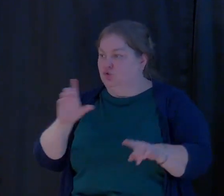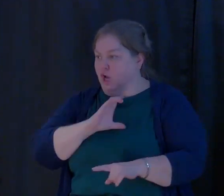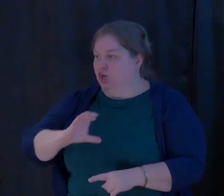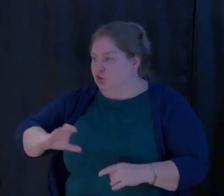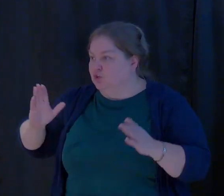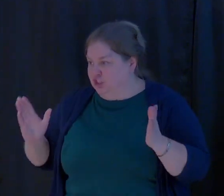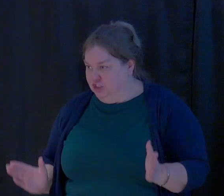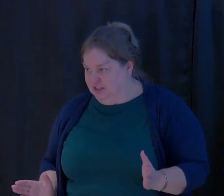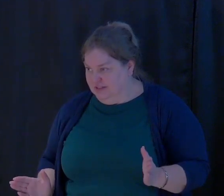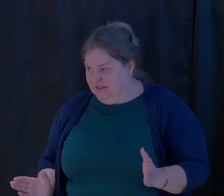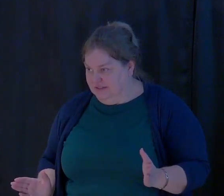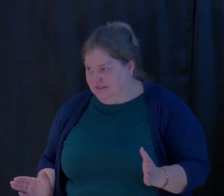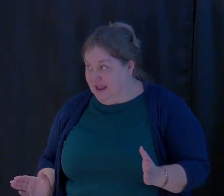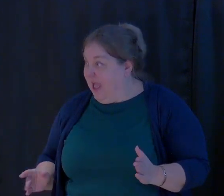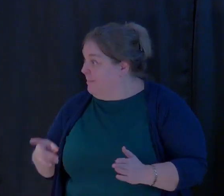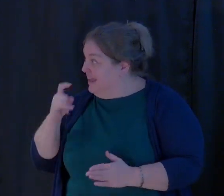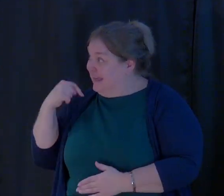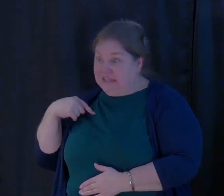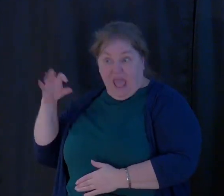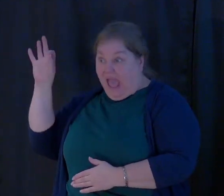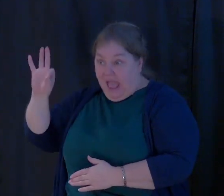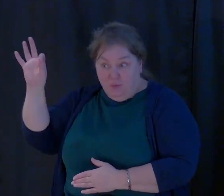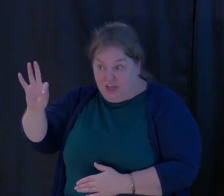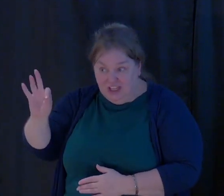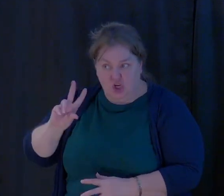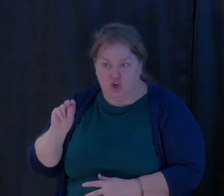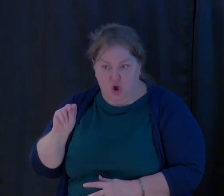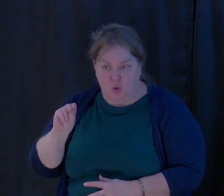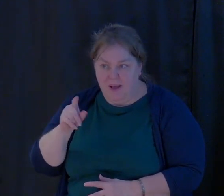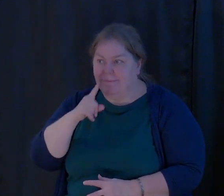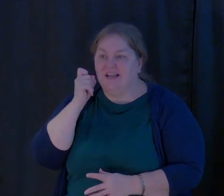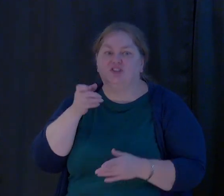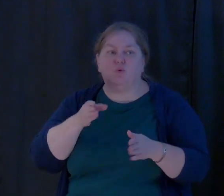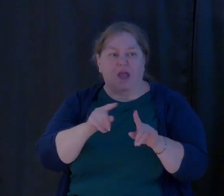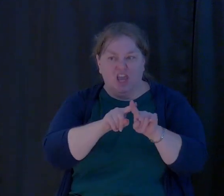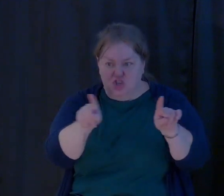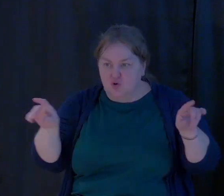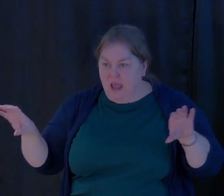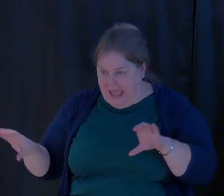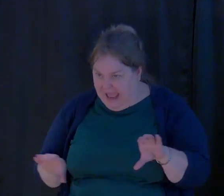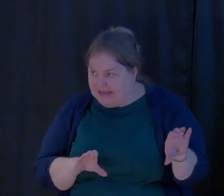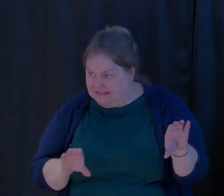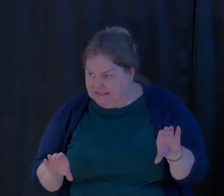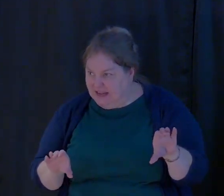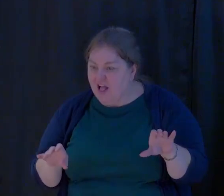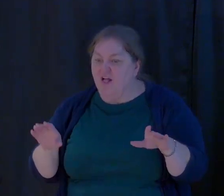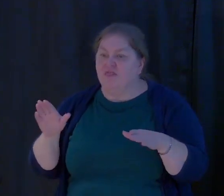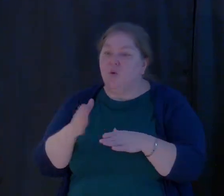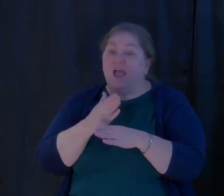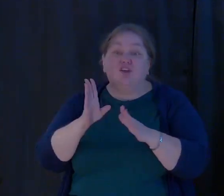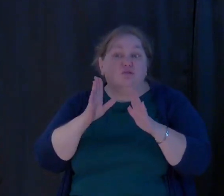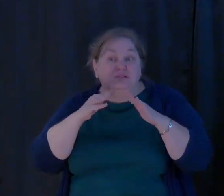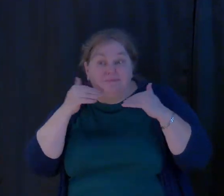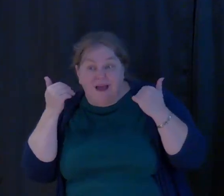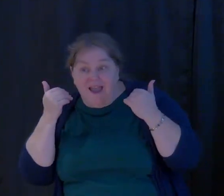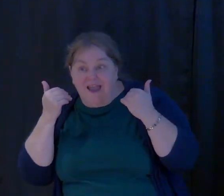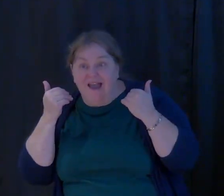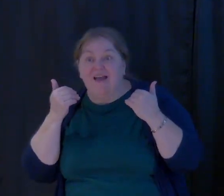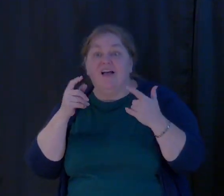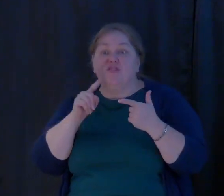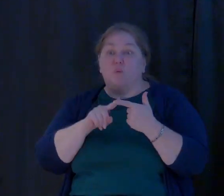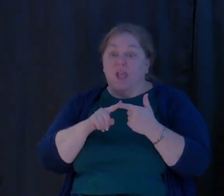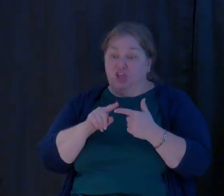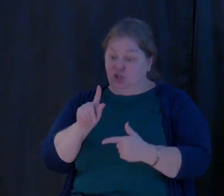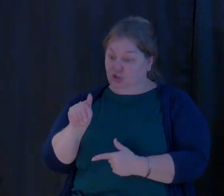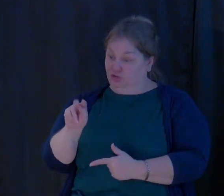because I preached or said a word, but because the way I act, the way I share, the way I smile, the way I treat